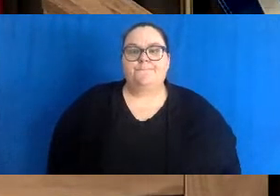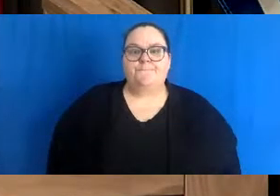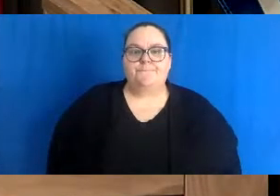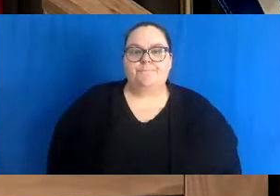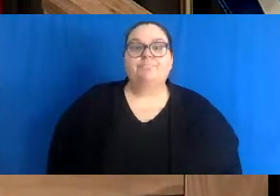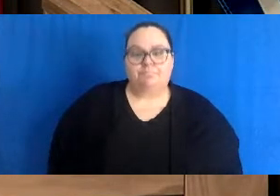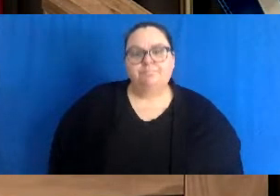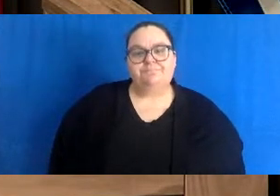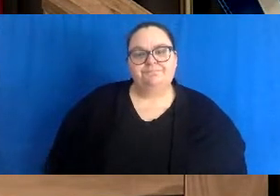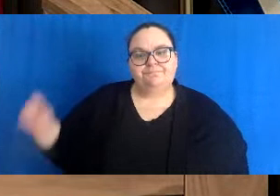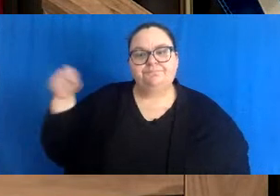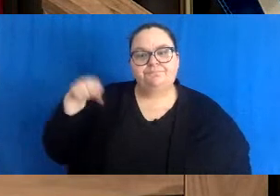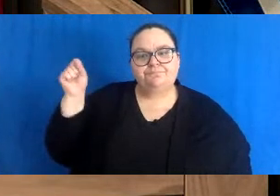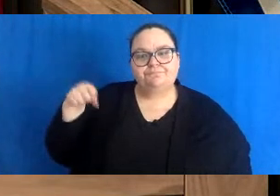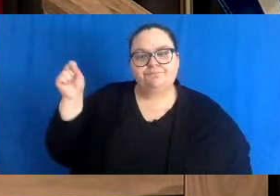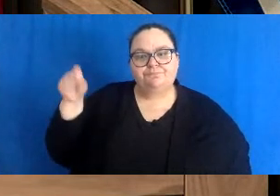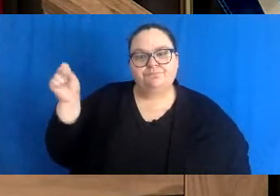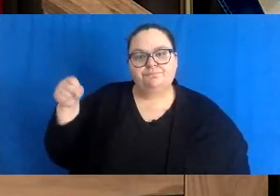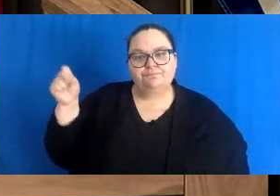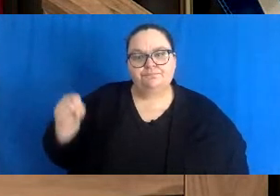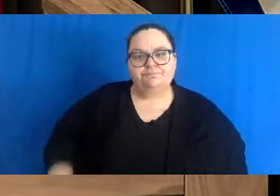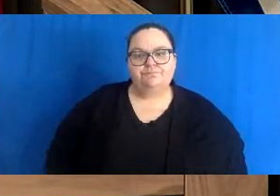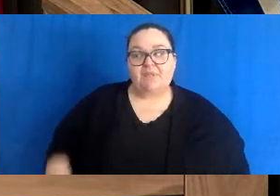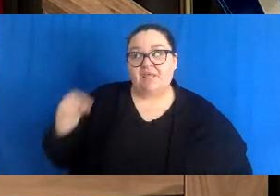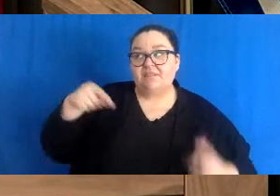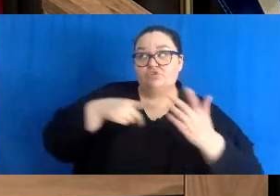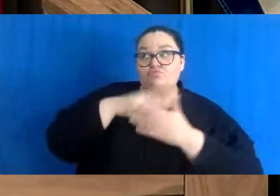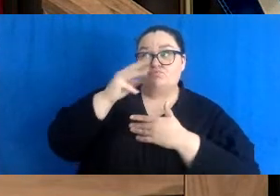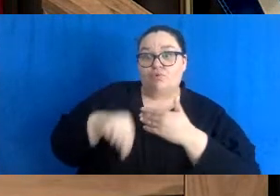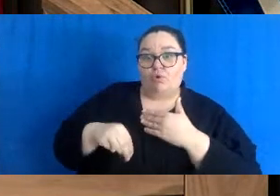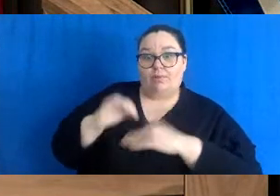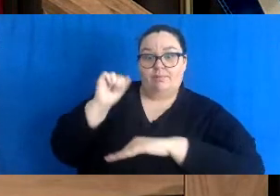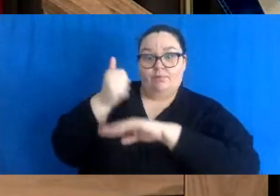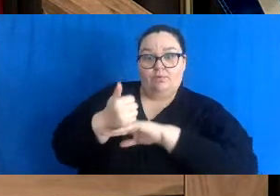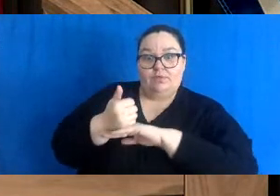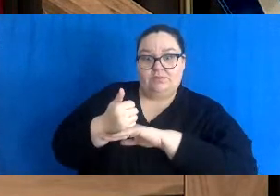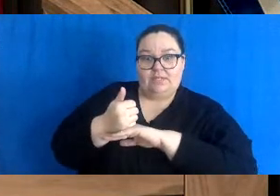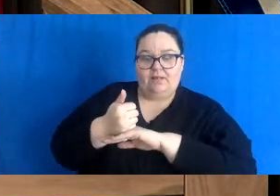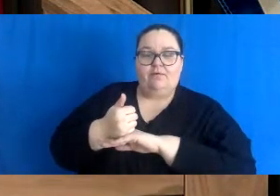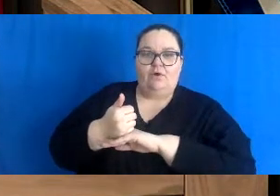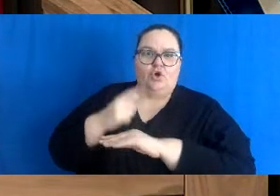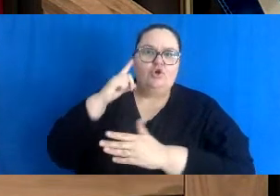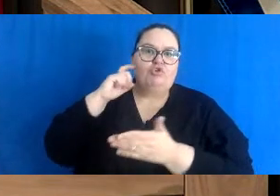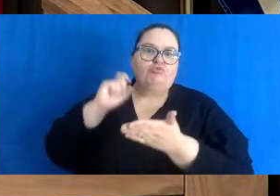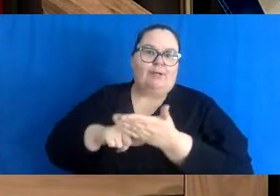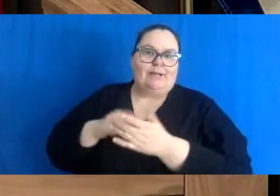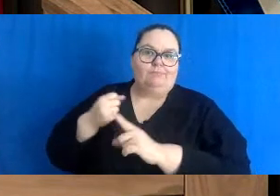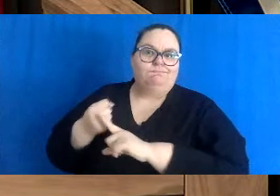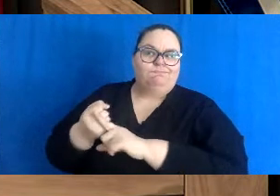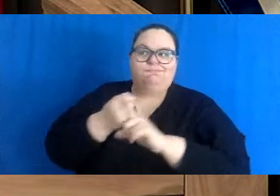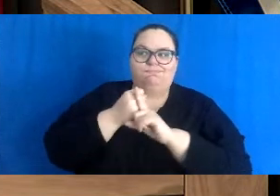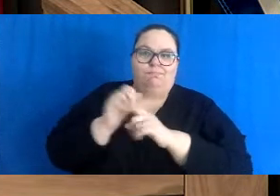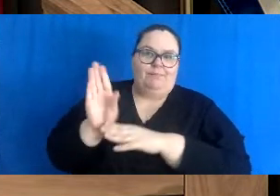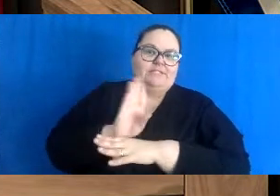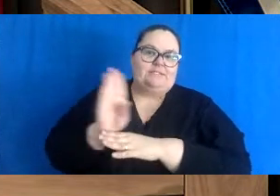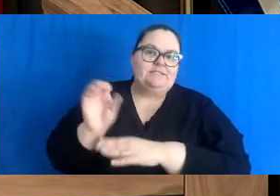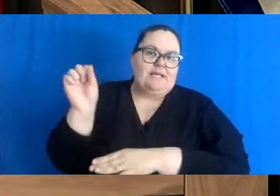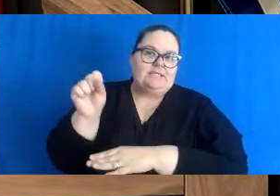Yes, we are looking at, and this program that we've put in place as part of this announcement, recognizing the impact it's had on businesses. So